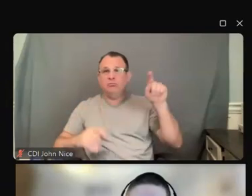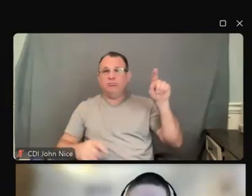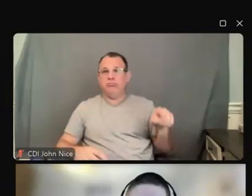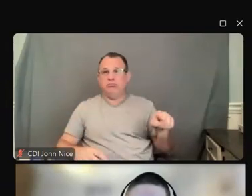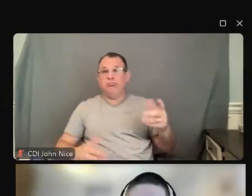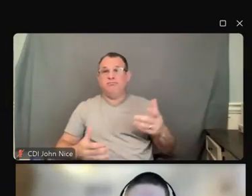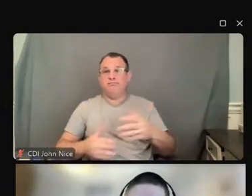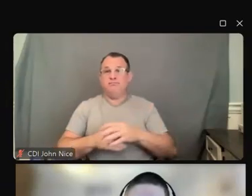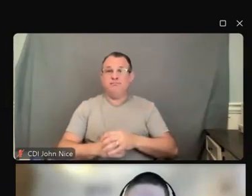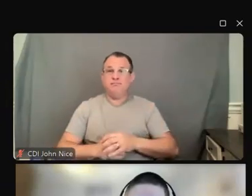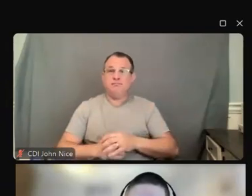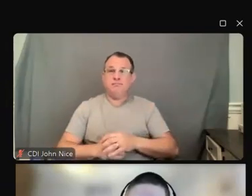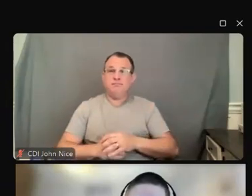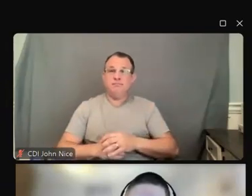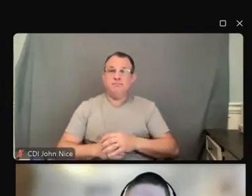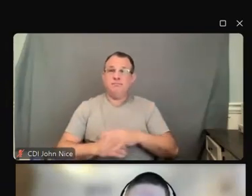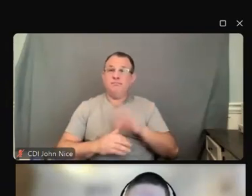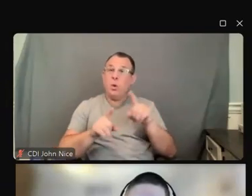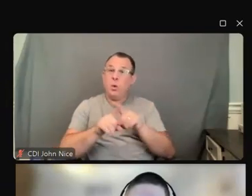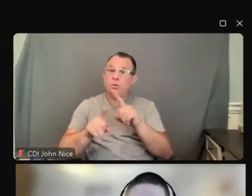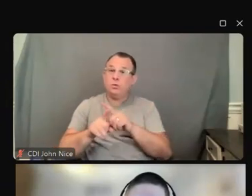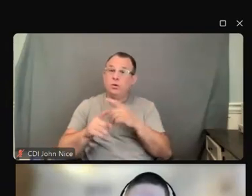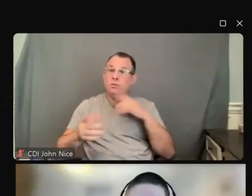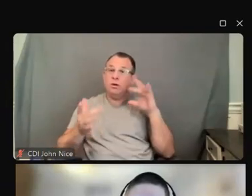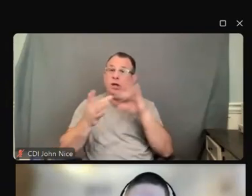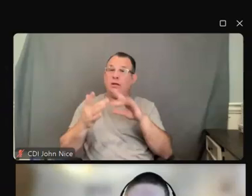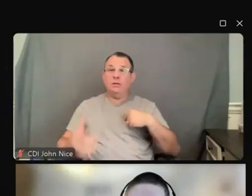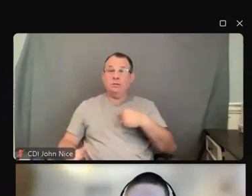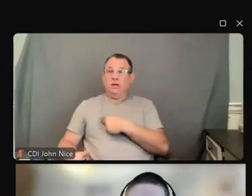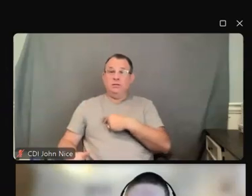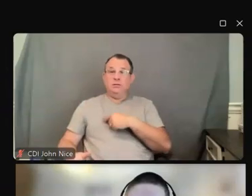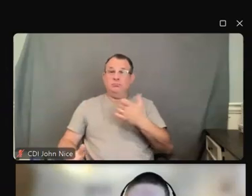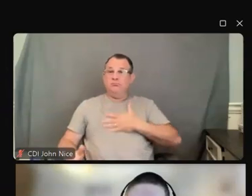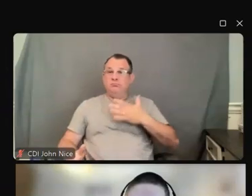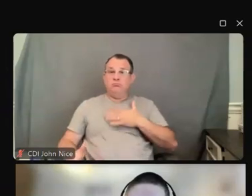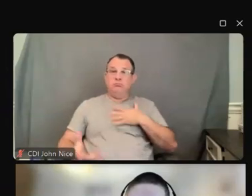for Civil Rights directly. We're happy to provide technical assistance as well.